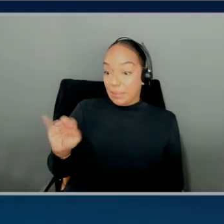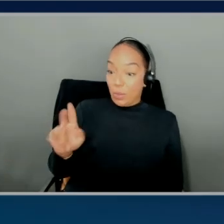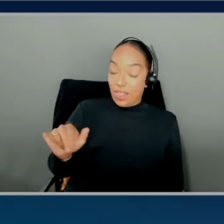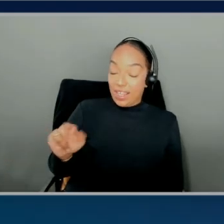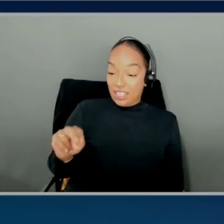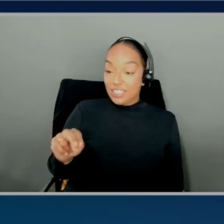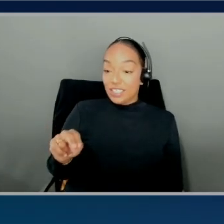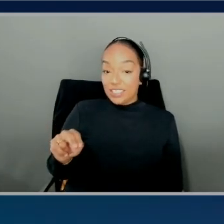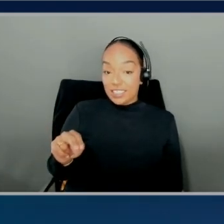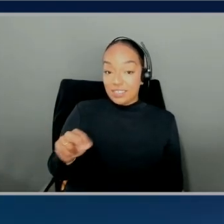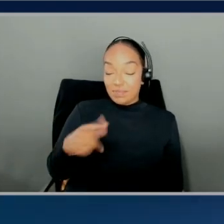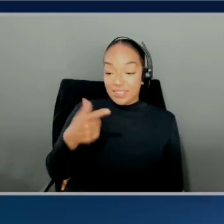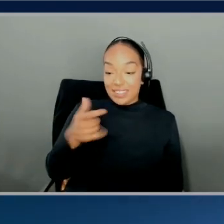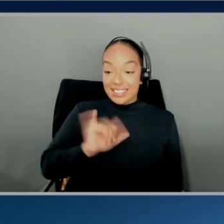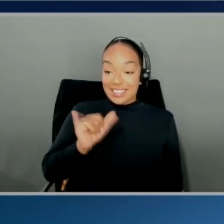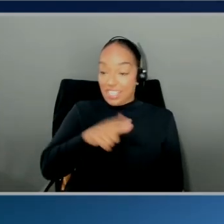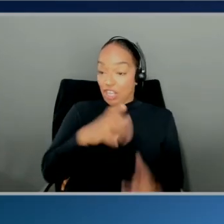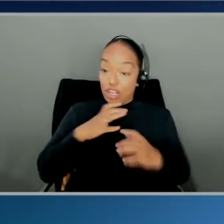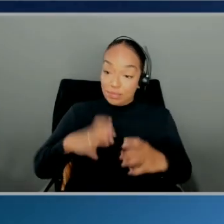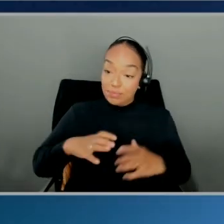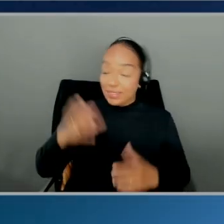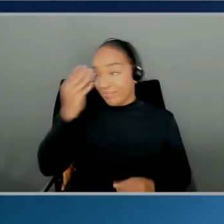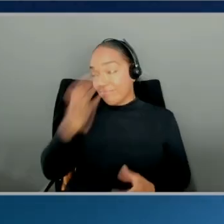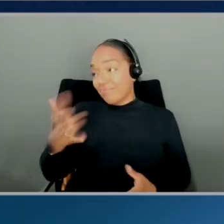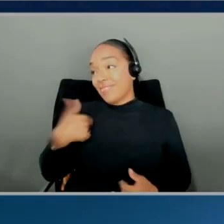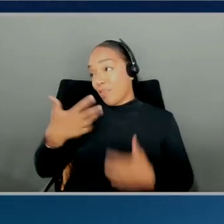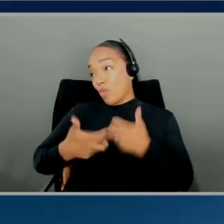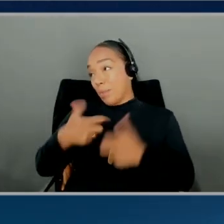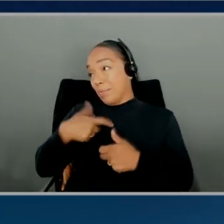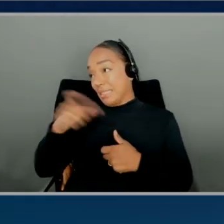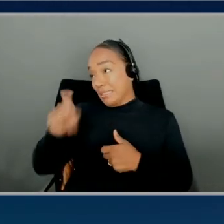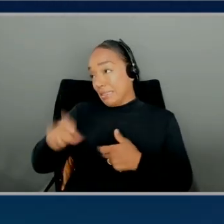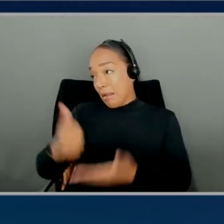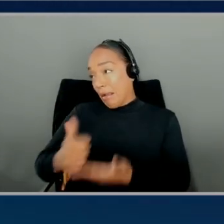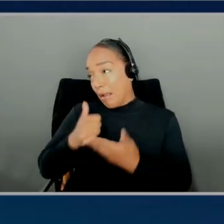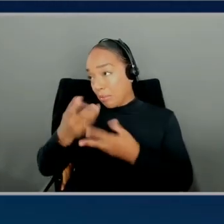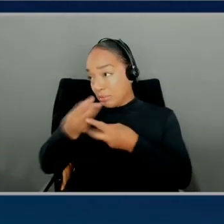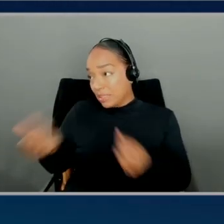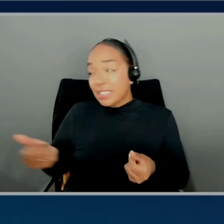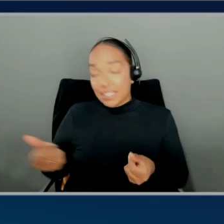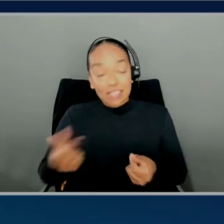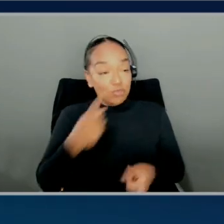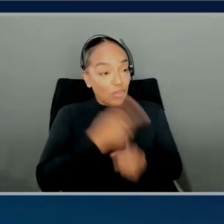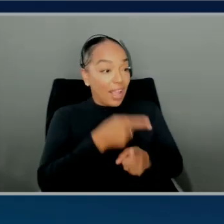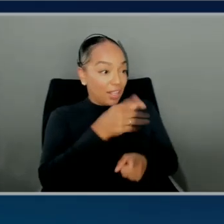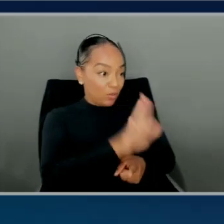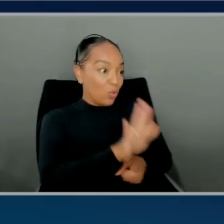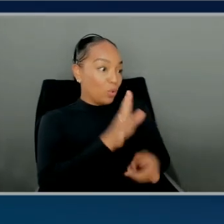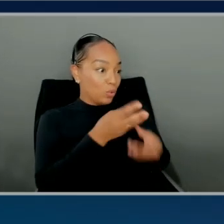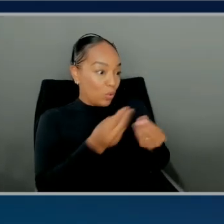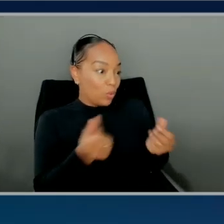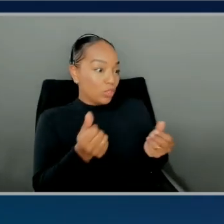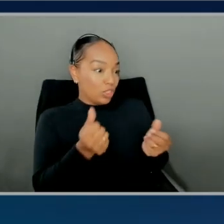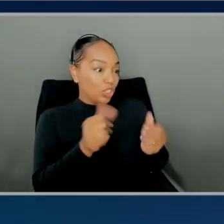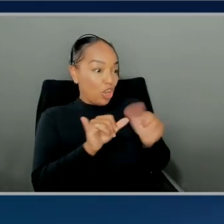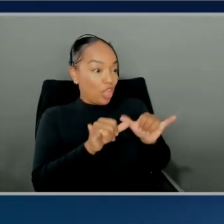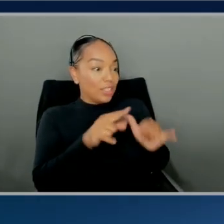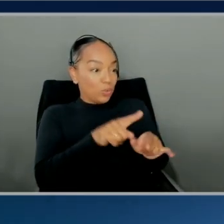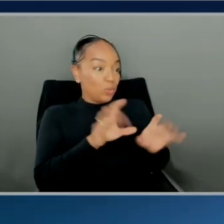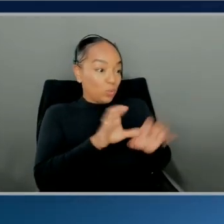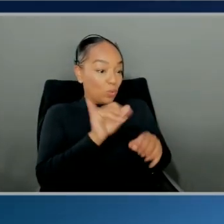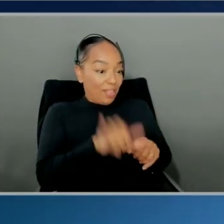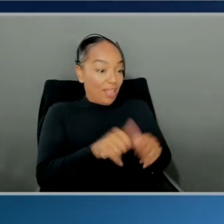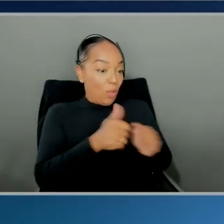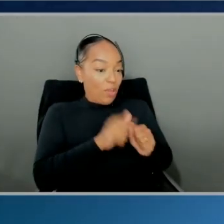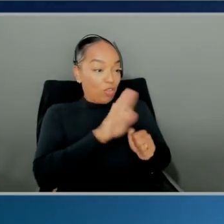hey, I have a problem and I need help figuring it out. Right. Because you're a solutions architect, so you do this day in and day out with customers all the time. I do. I try my